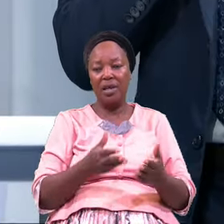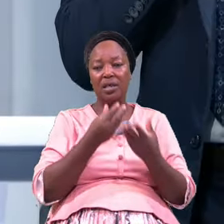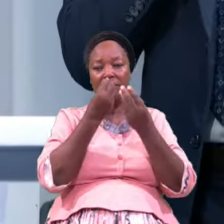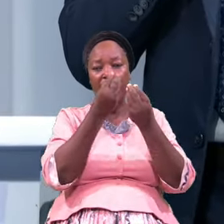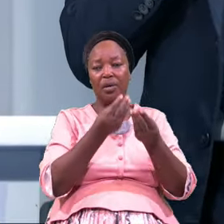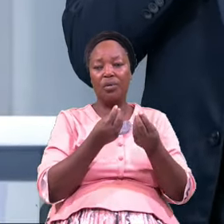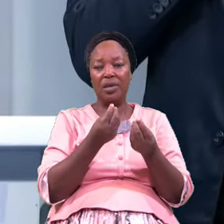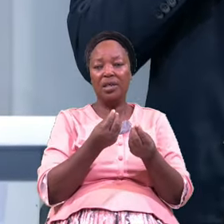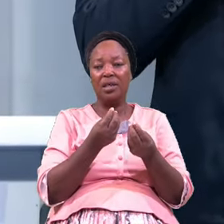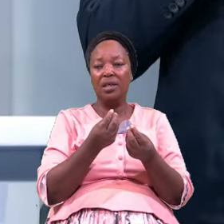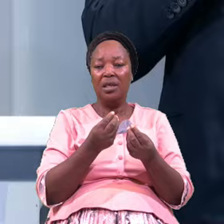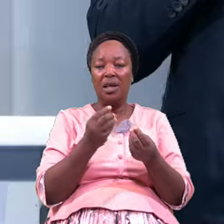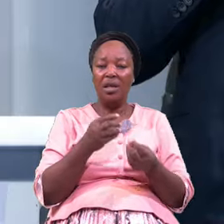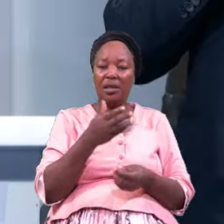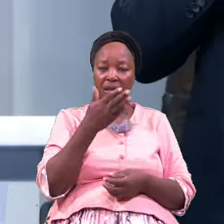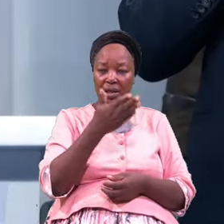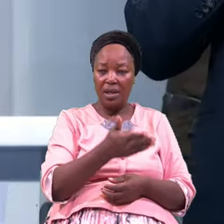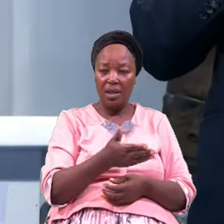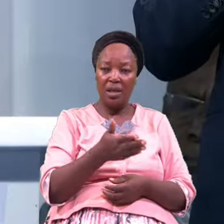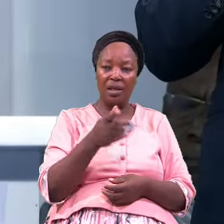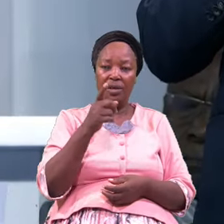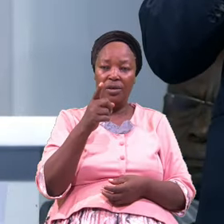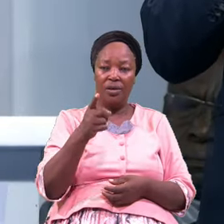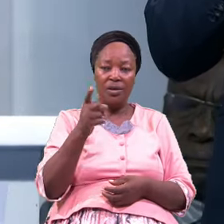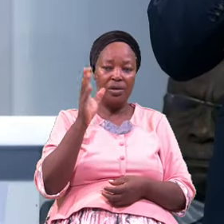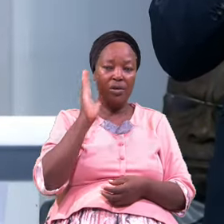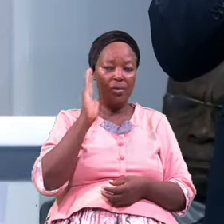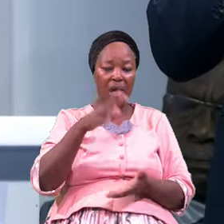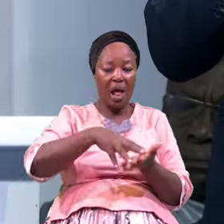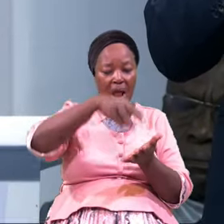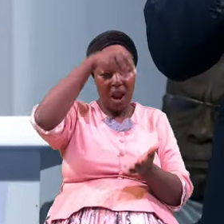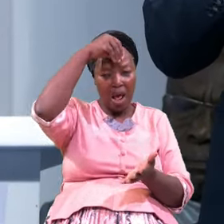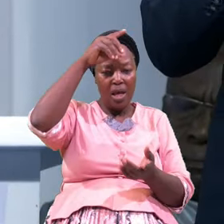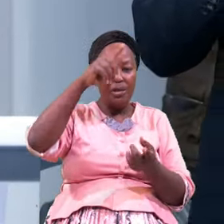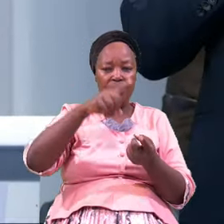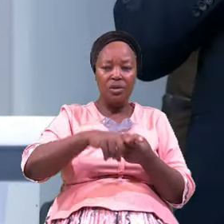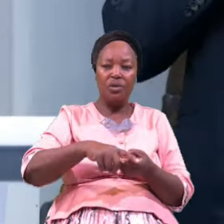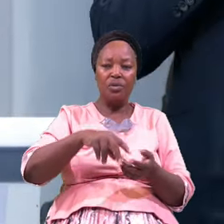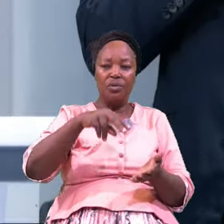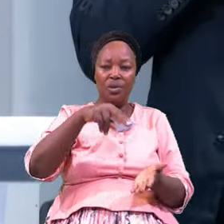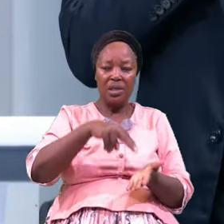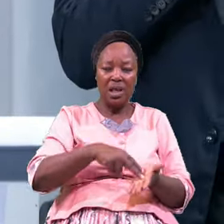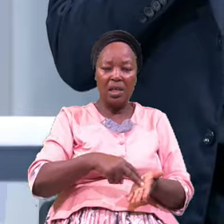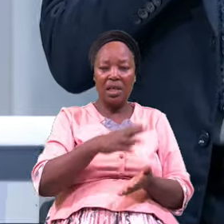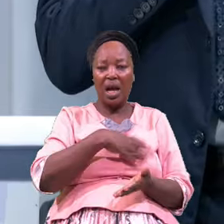There There You Will Understand The Way Of God Very Well